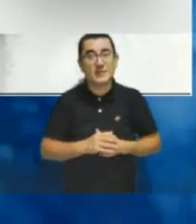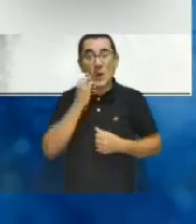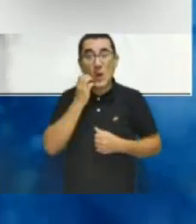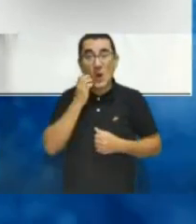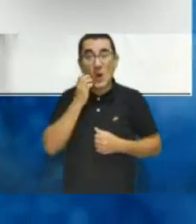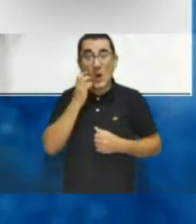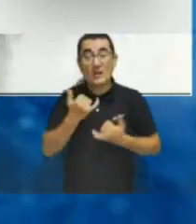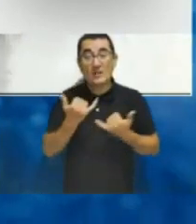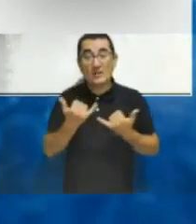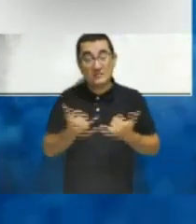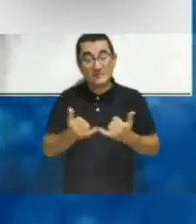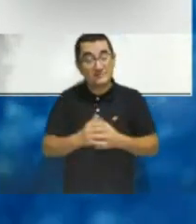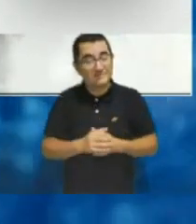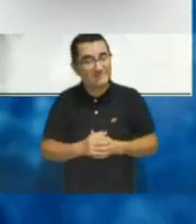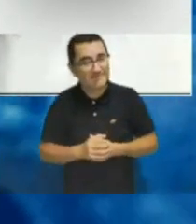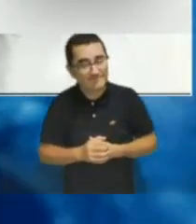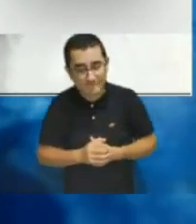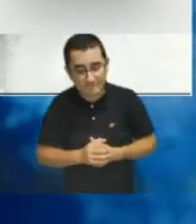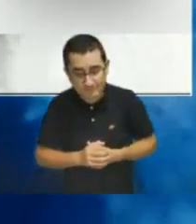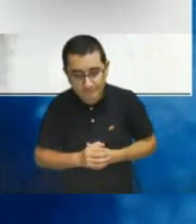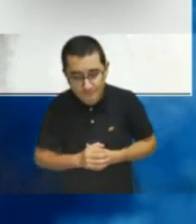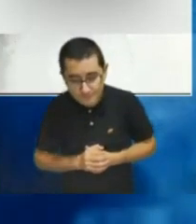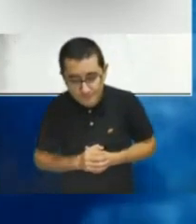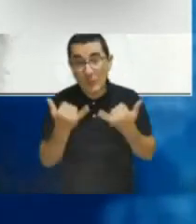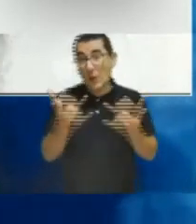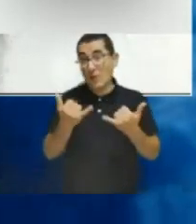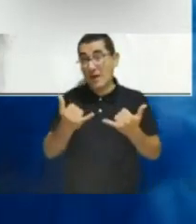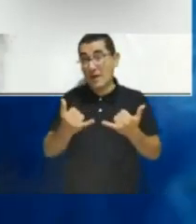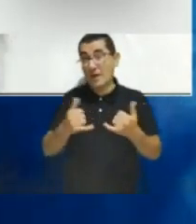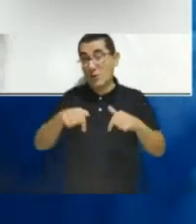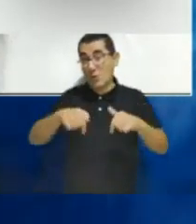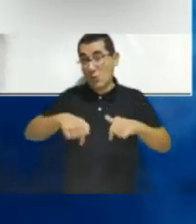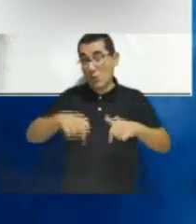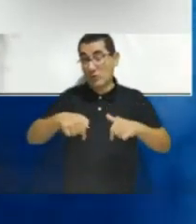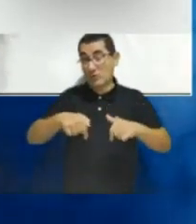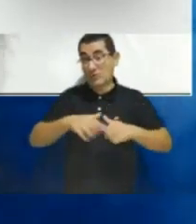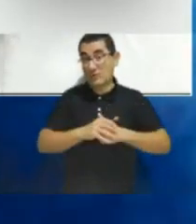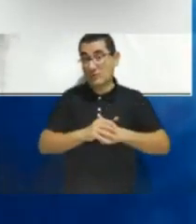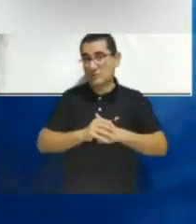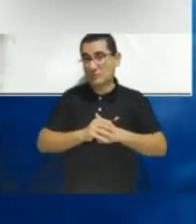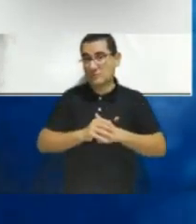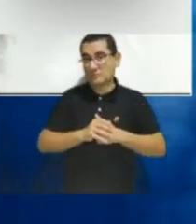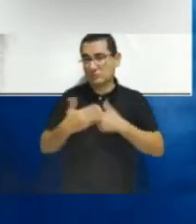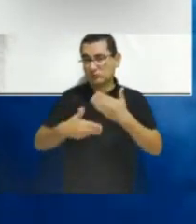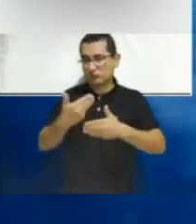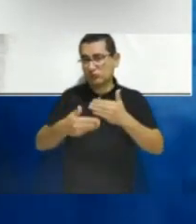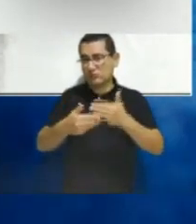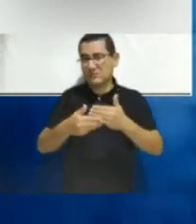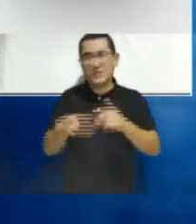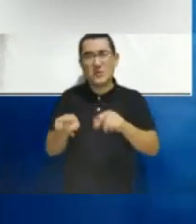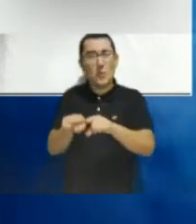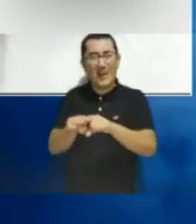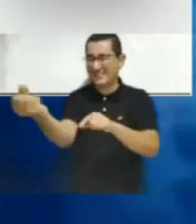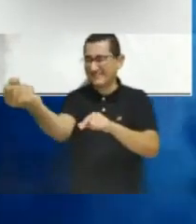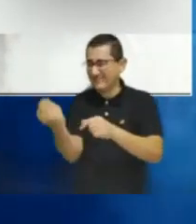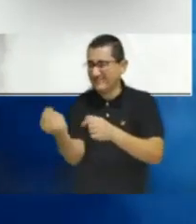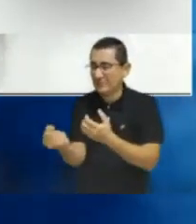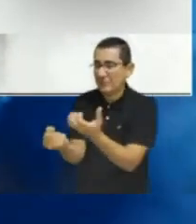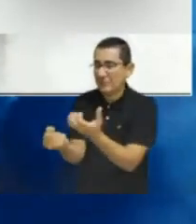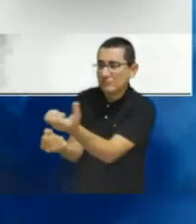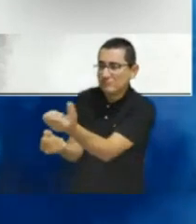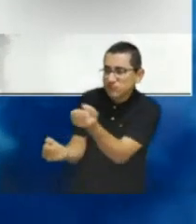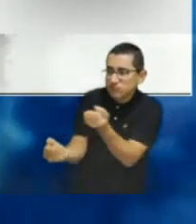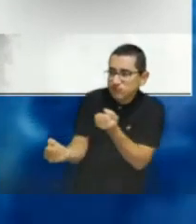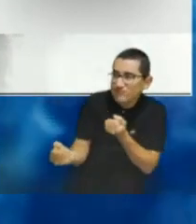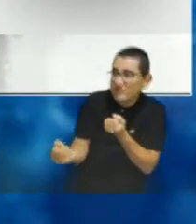master plan of the use of the spectrum that currently is actually coming out of the oven. And I think